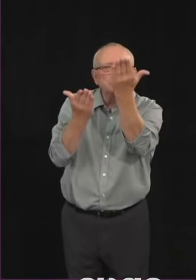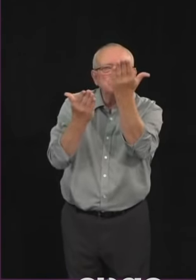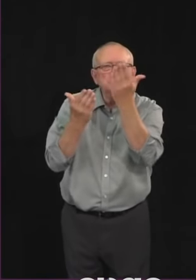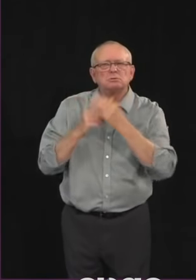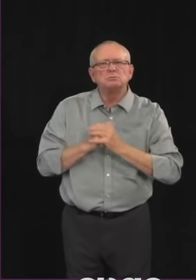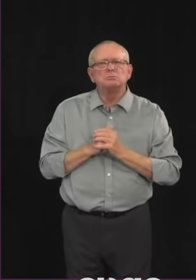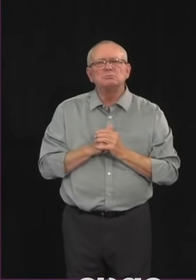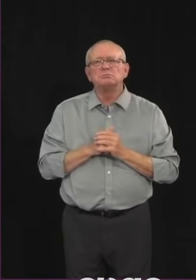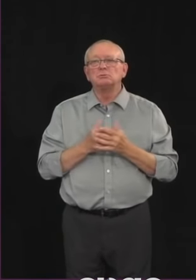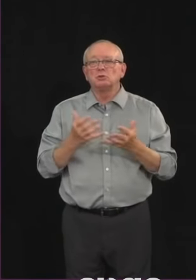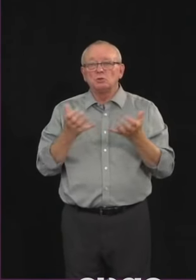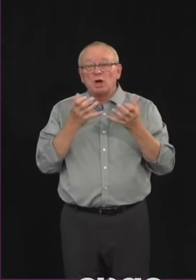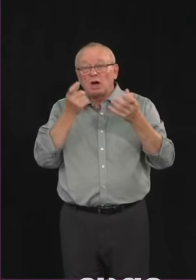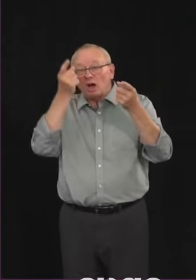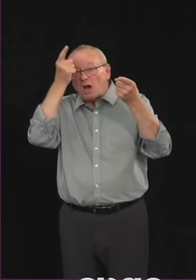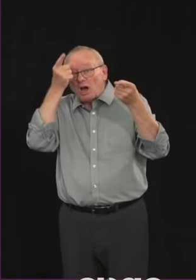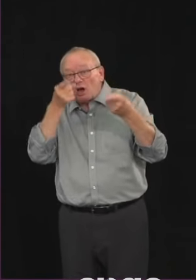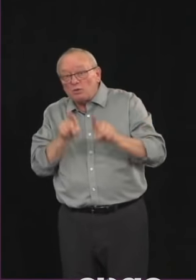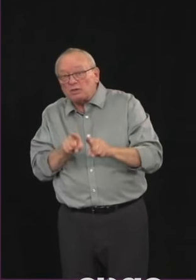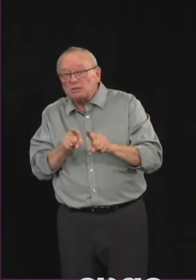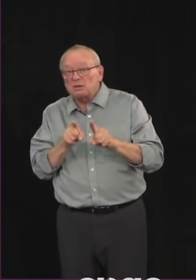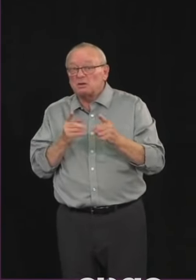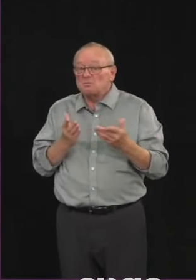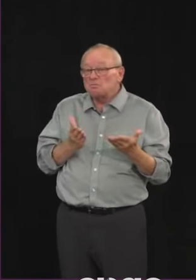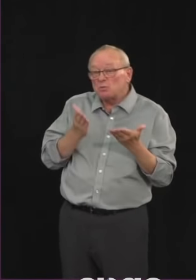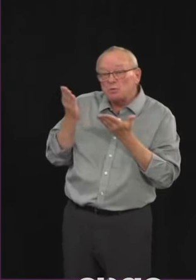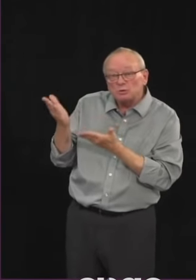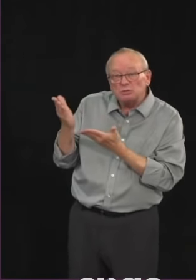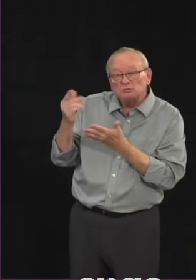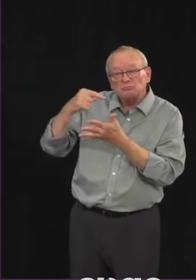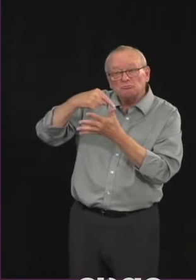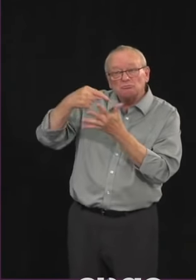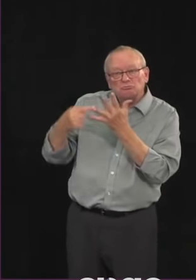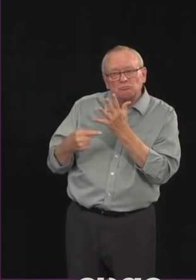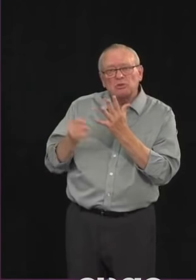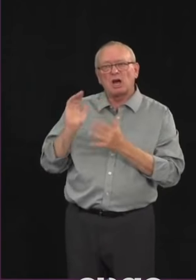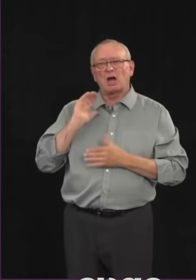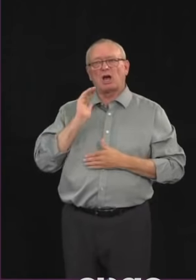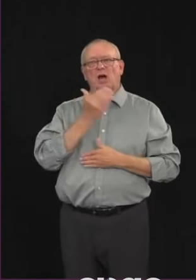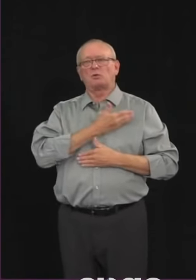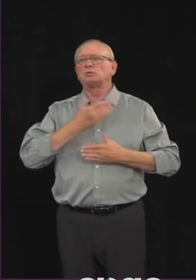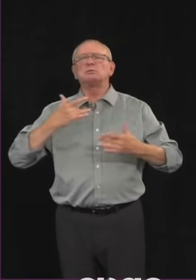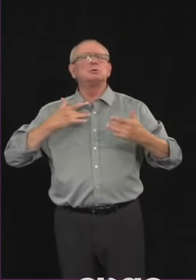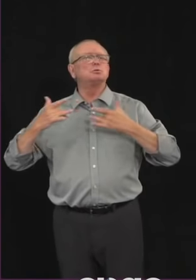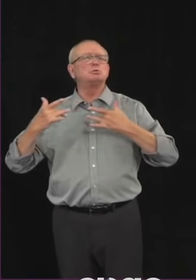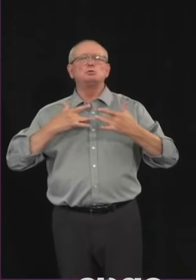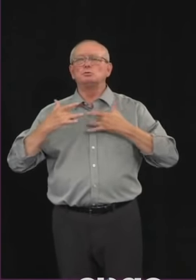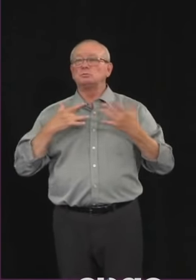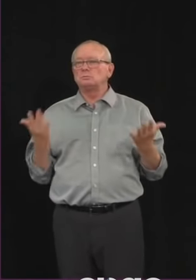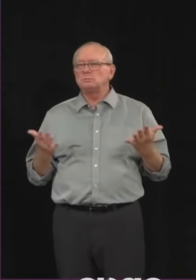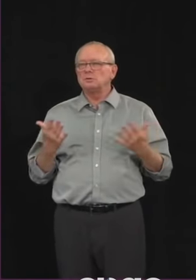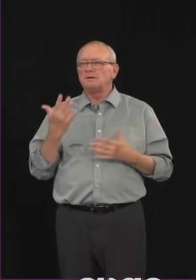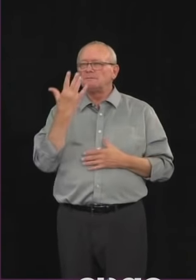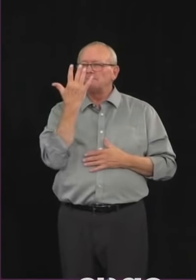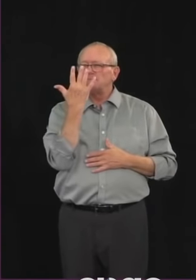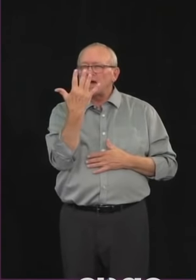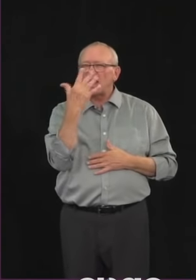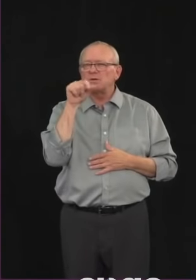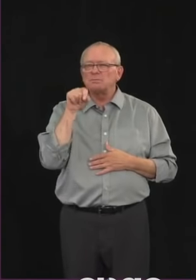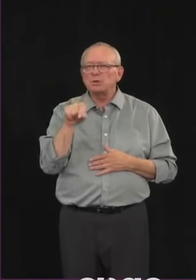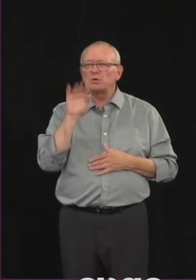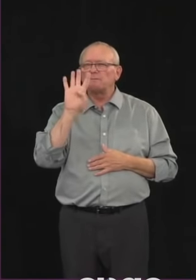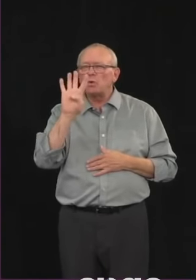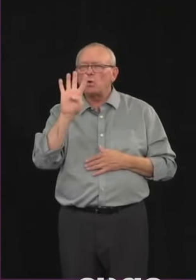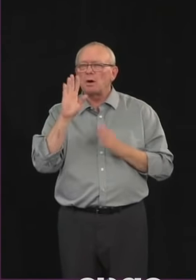them having a proposal from them which addresses our major concern that the 5.4 billion dollars that we pay in physician compensation